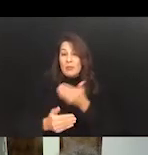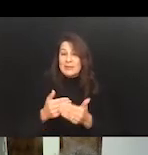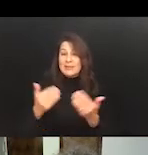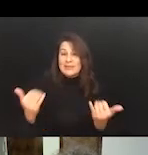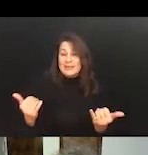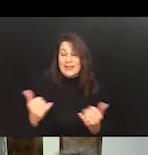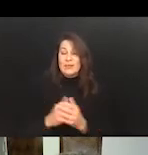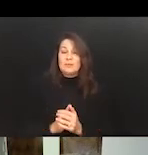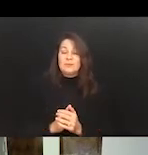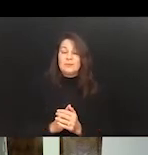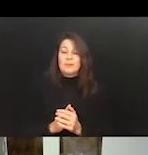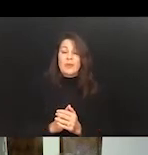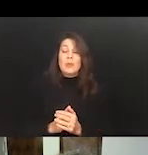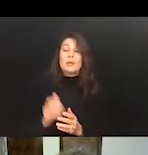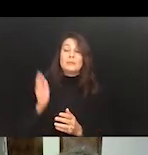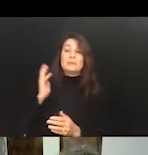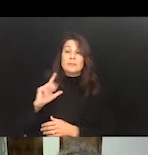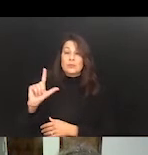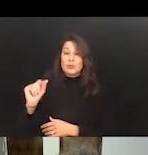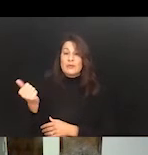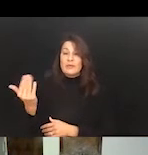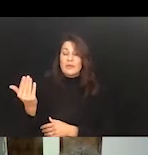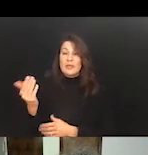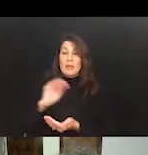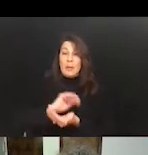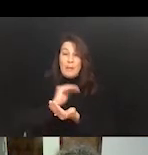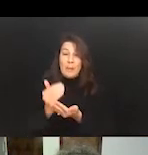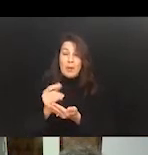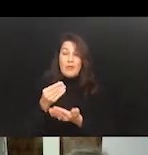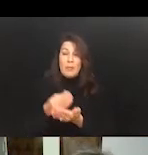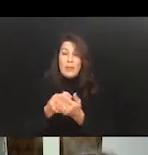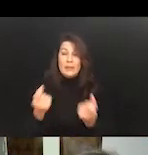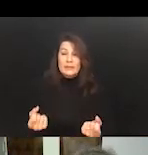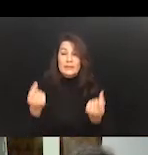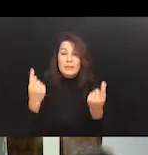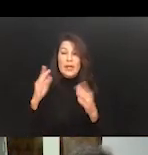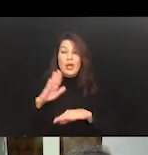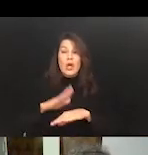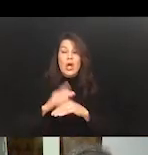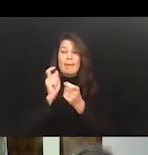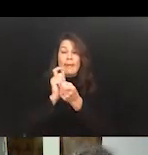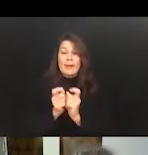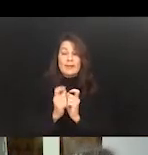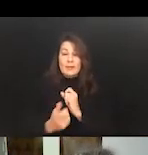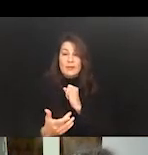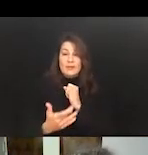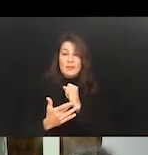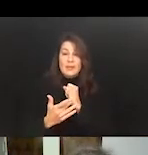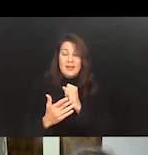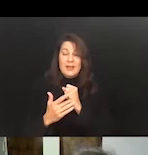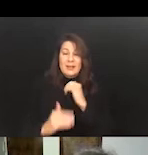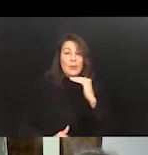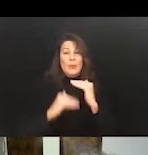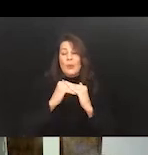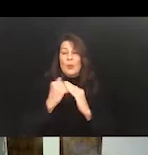2015, the amount of money that was spent on adaptive tech reached about $14 billion.